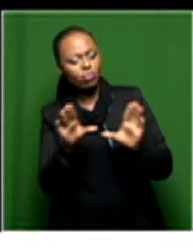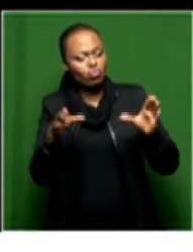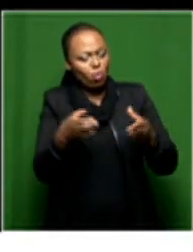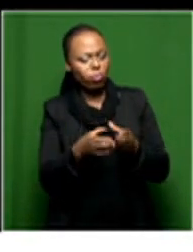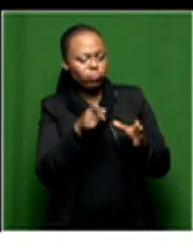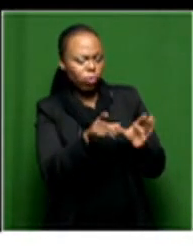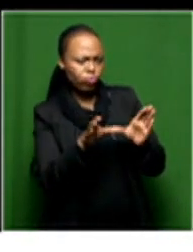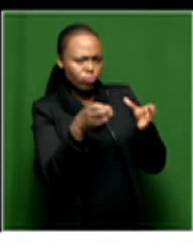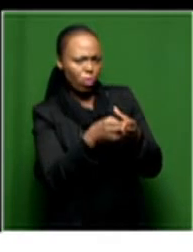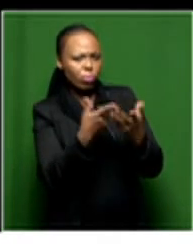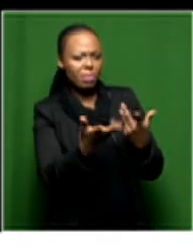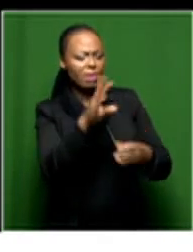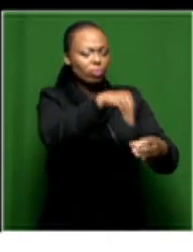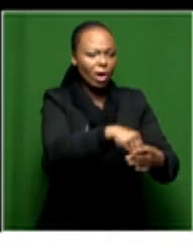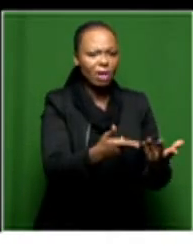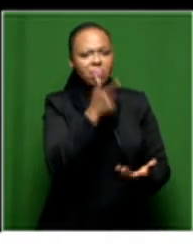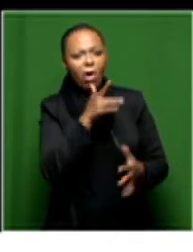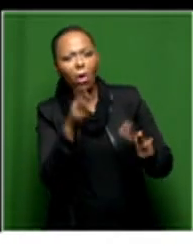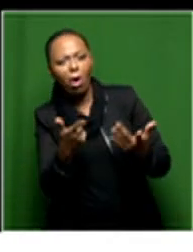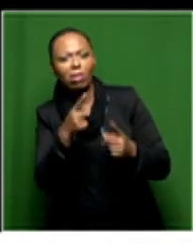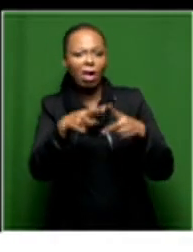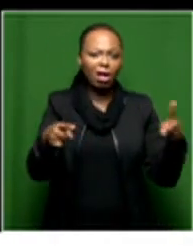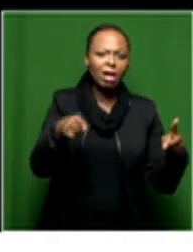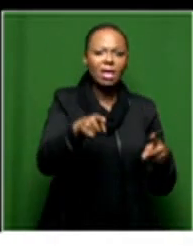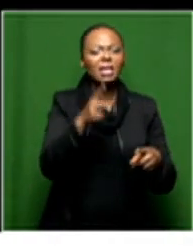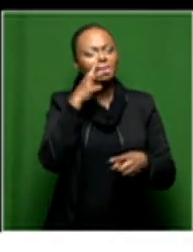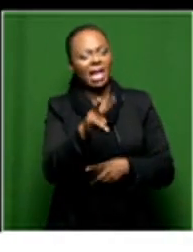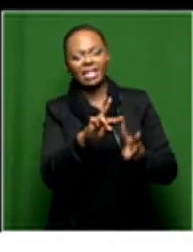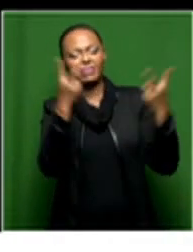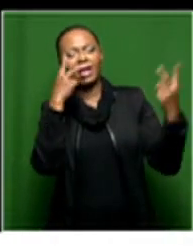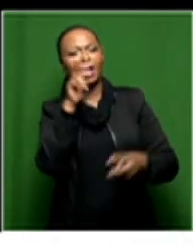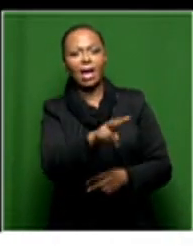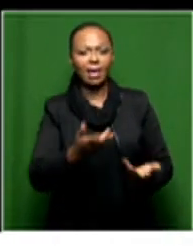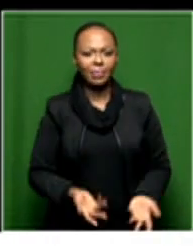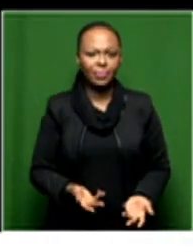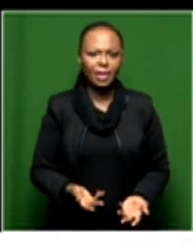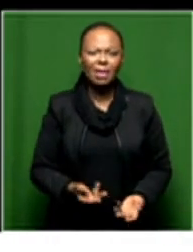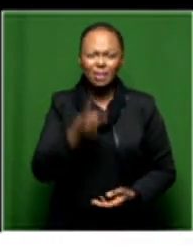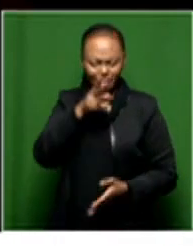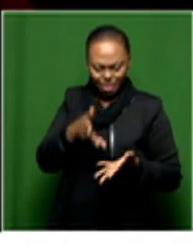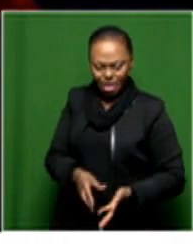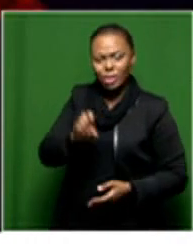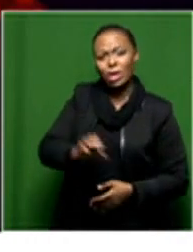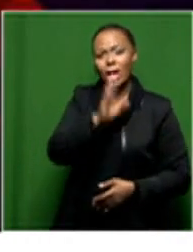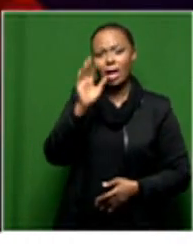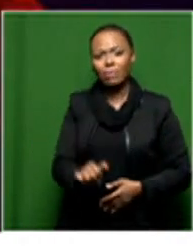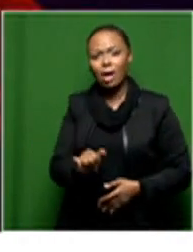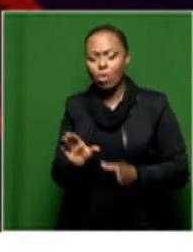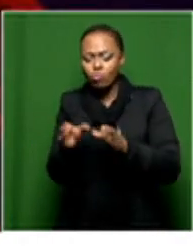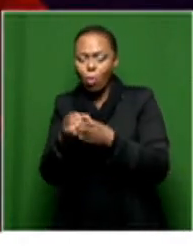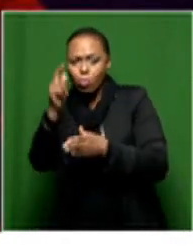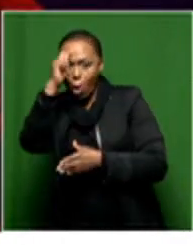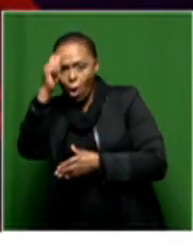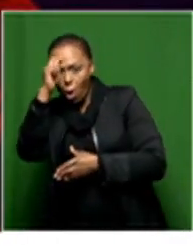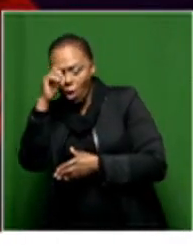people, then they see you in a different eye. We have seen it, you know, in South Africa, where a group of boys, you know,